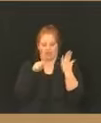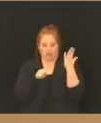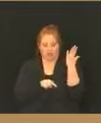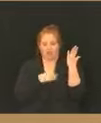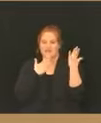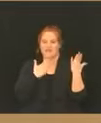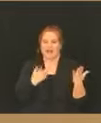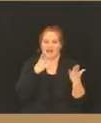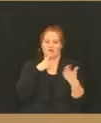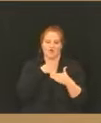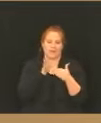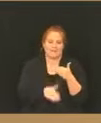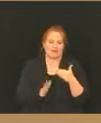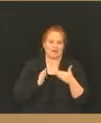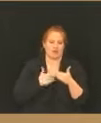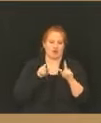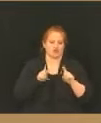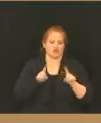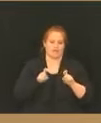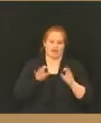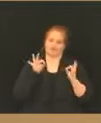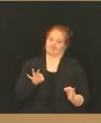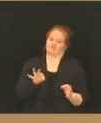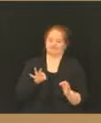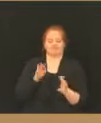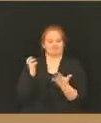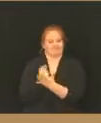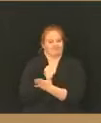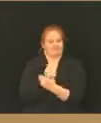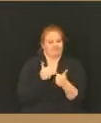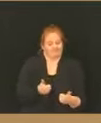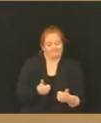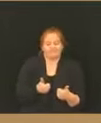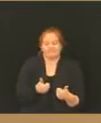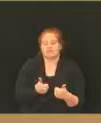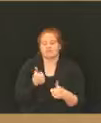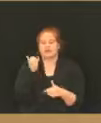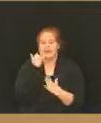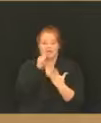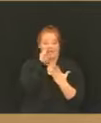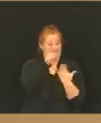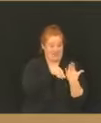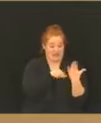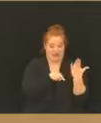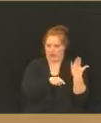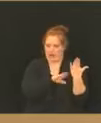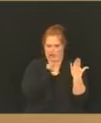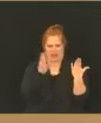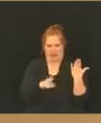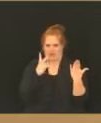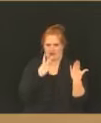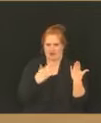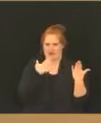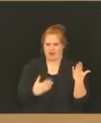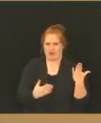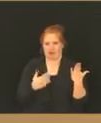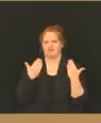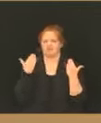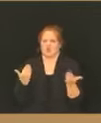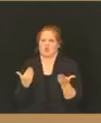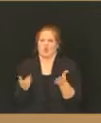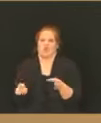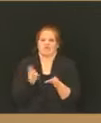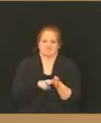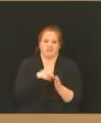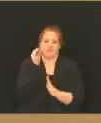it said, thank you for completing our survey, then you're good to go when we have that information. If you filled it out and you never saw that page, then go ahead and jump back on our